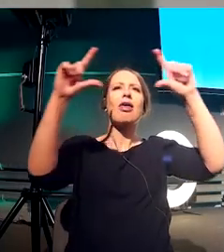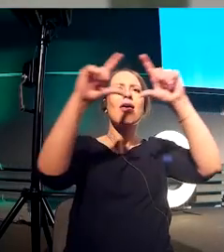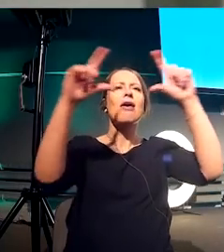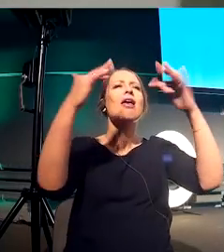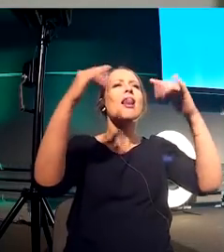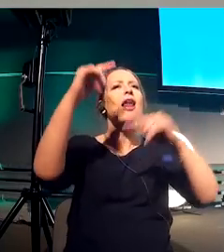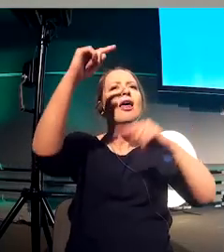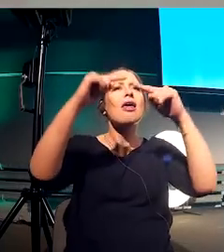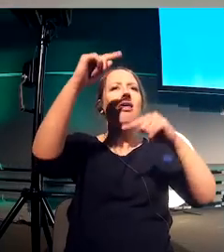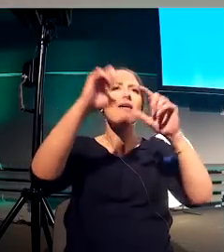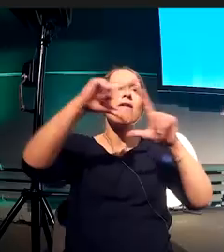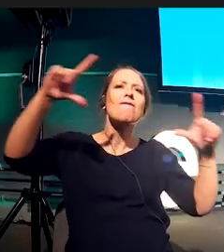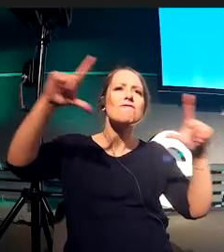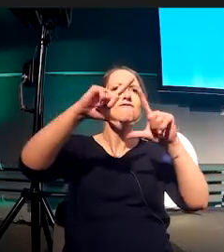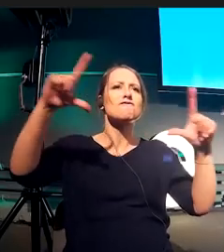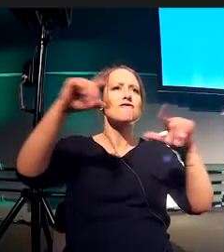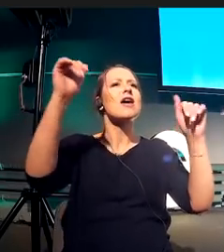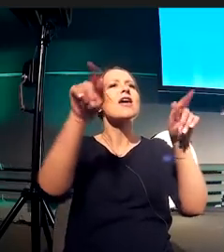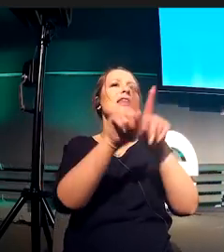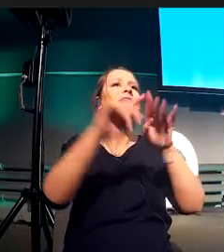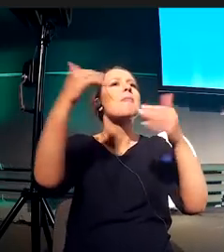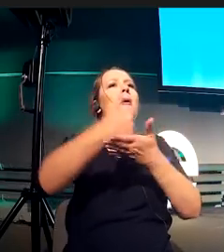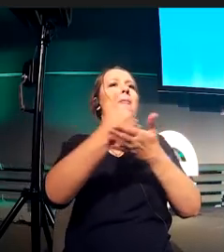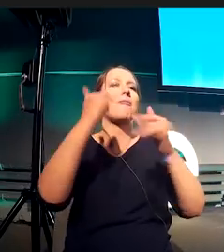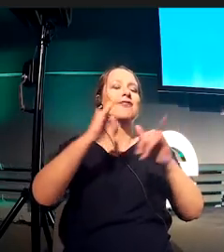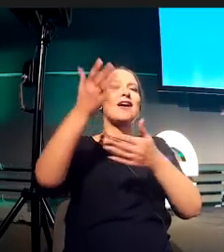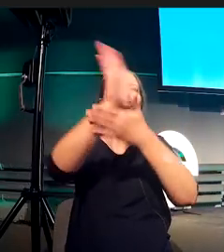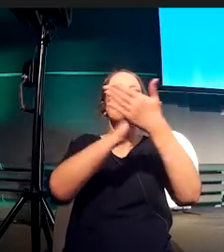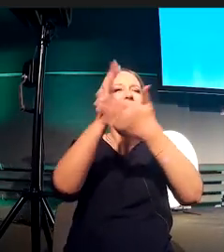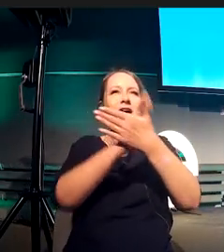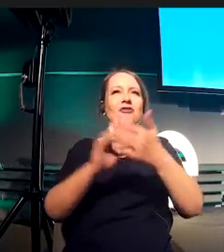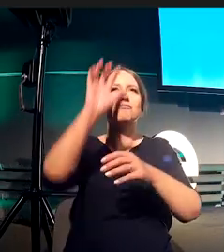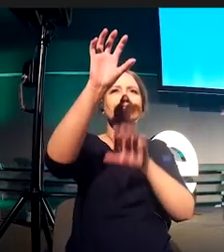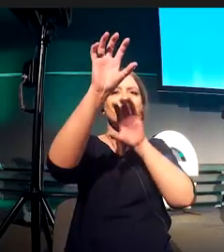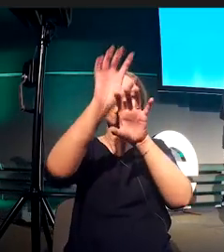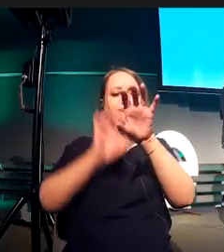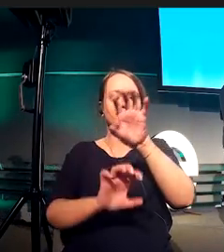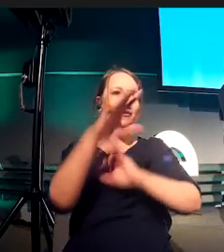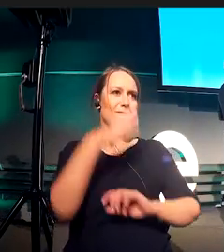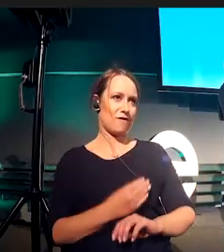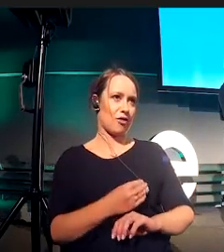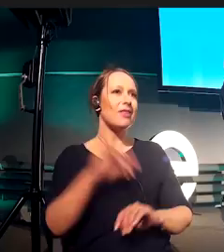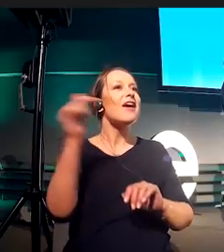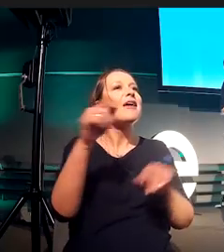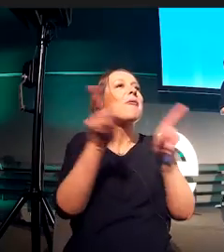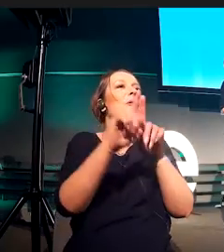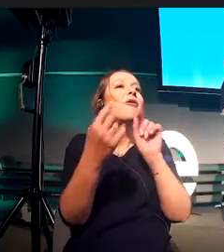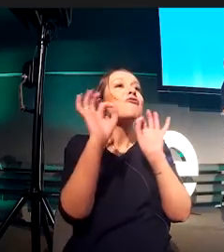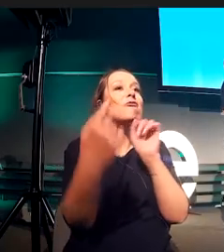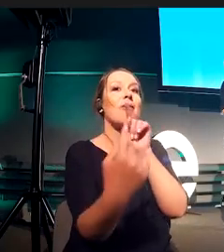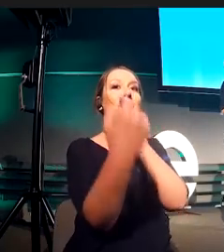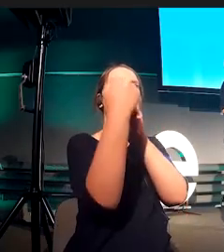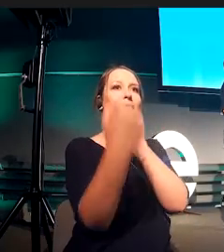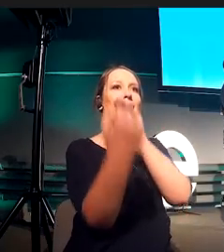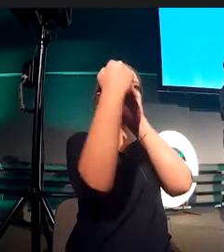be taken up by a photo. And under that, we'll need a section header. How big is this section header